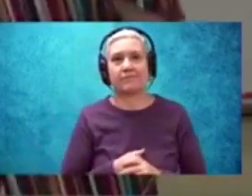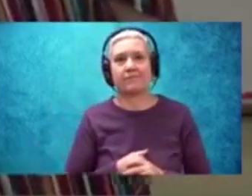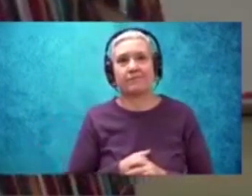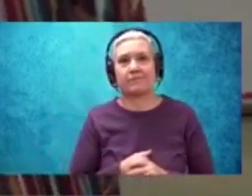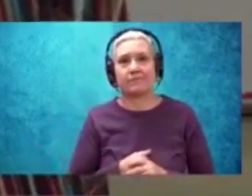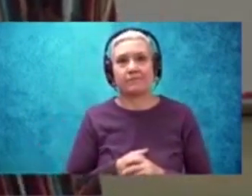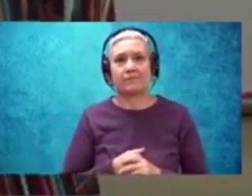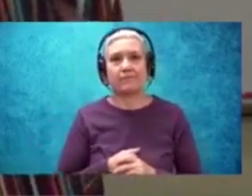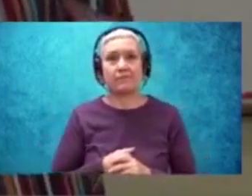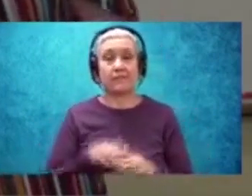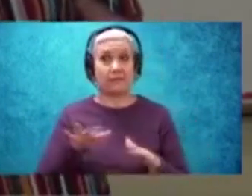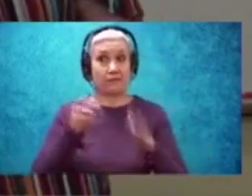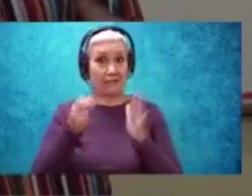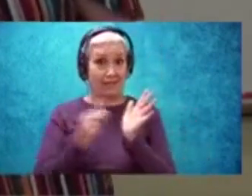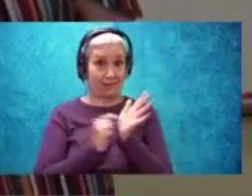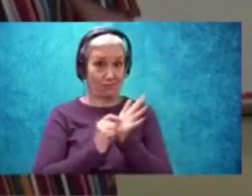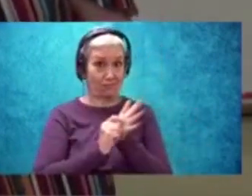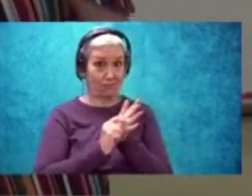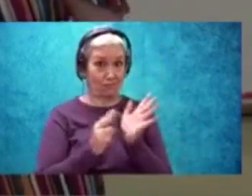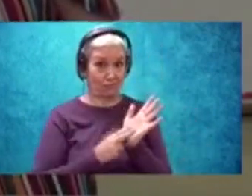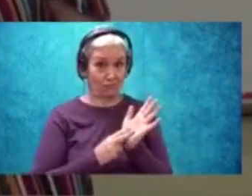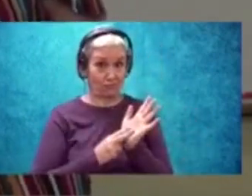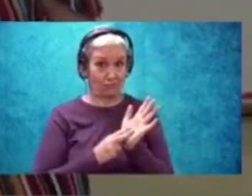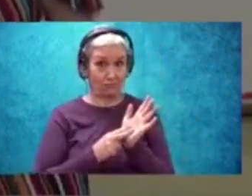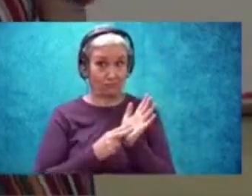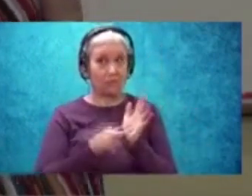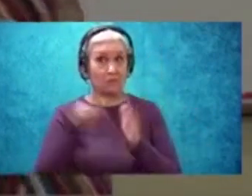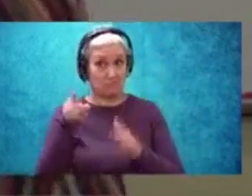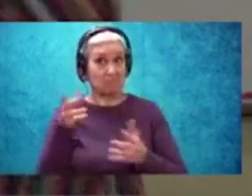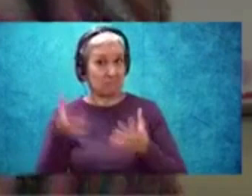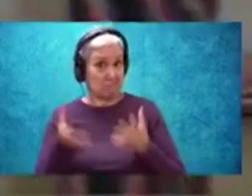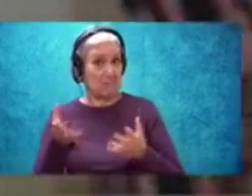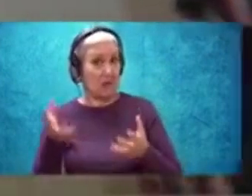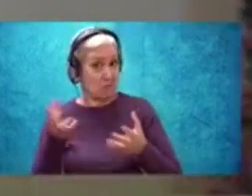If you're taking notes, you may want to jot down this information.